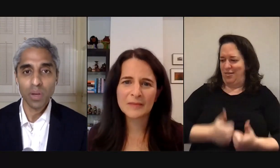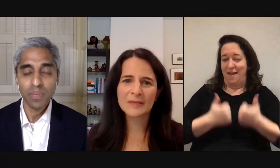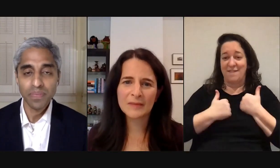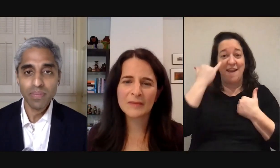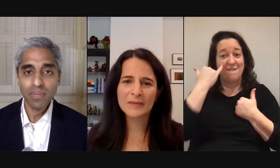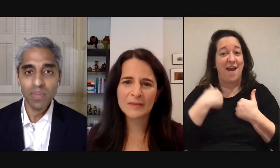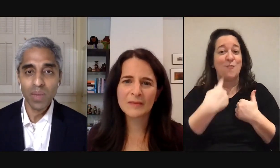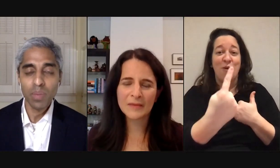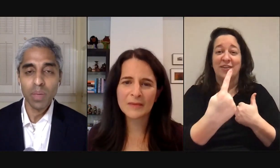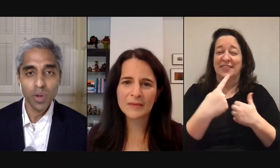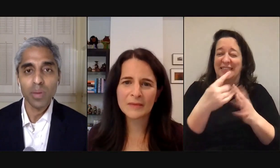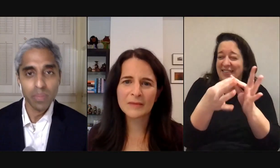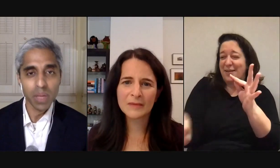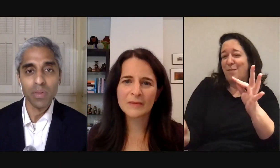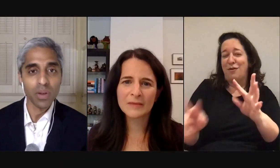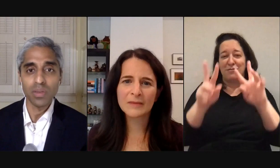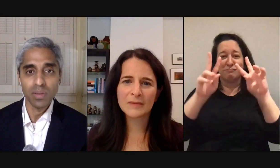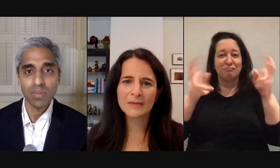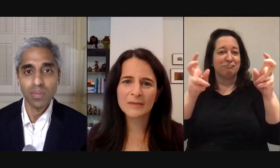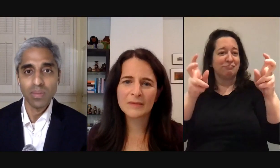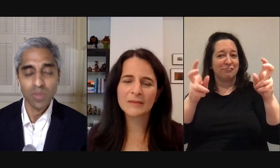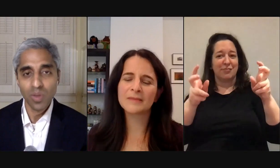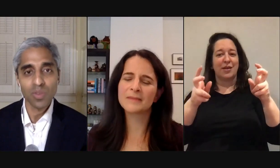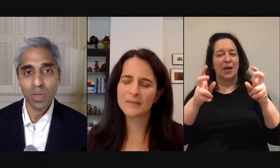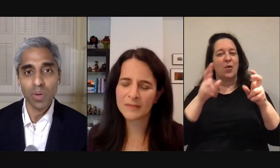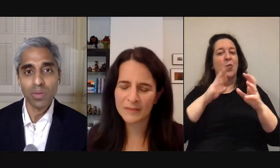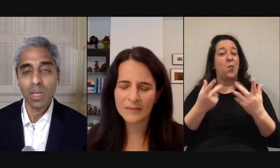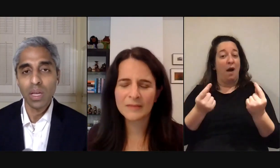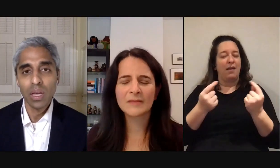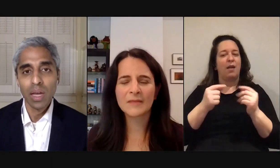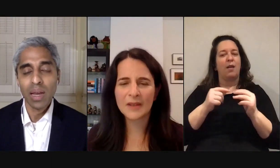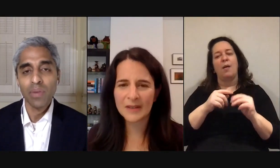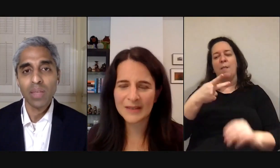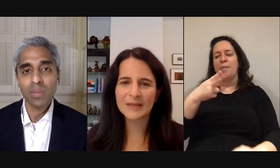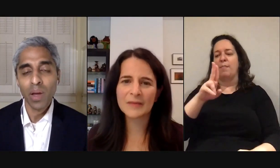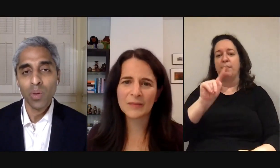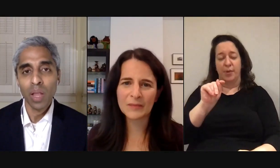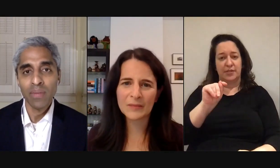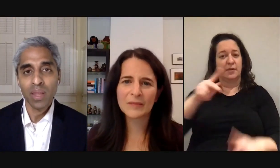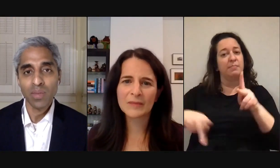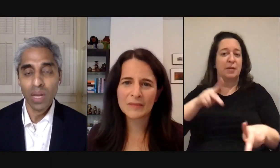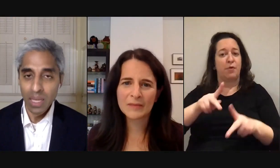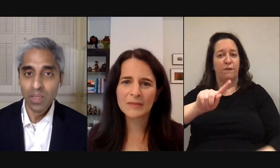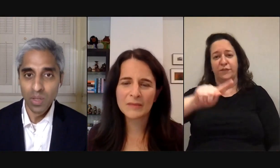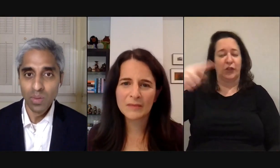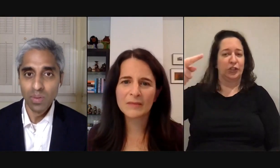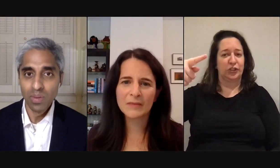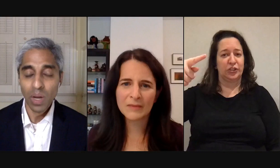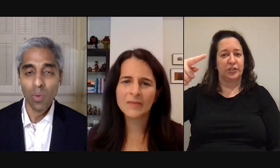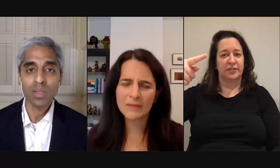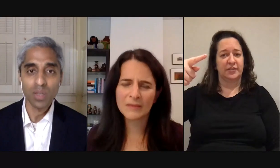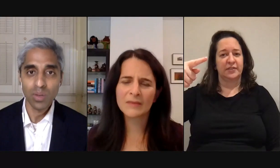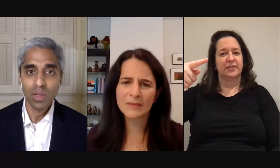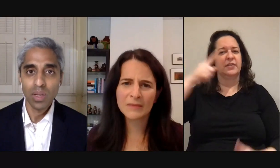out of this book it would be put people first those three words and i've realized in my own life that that's what i need to do